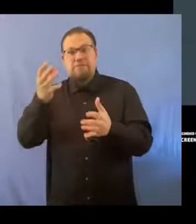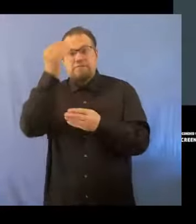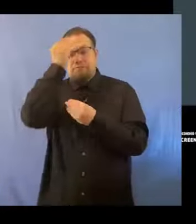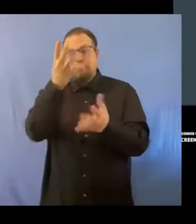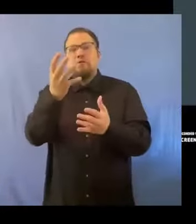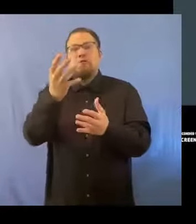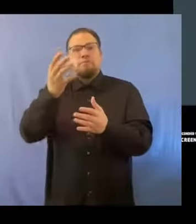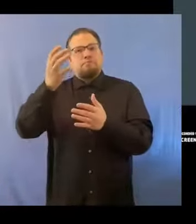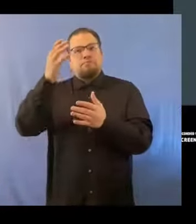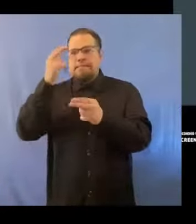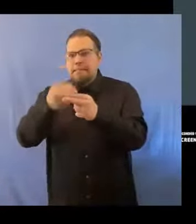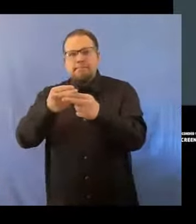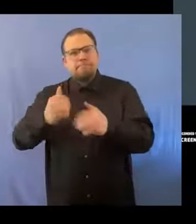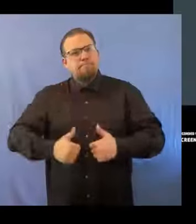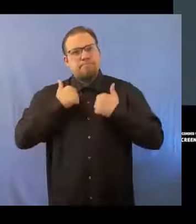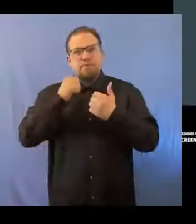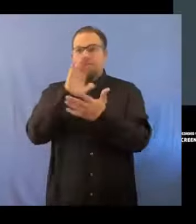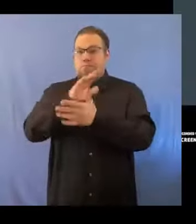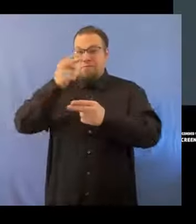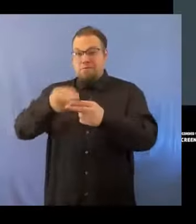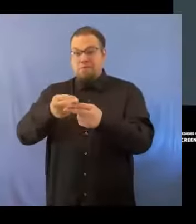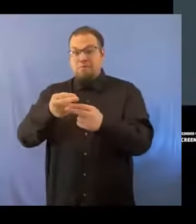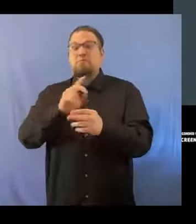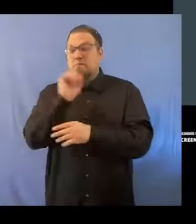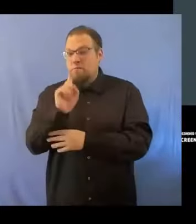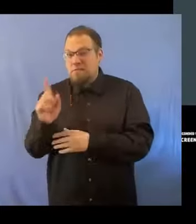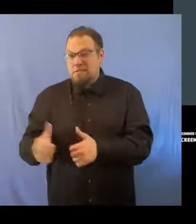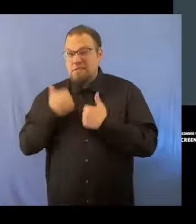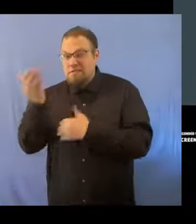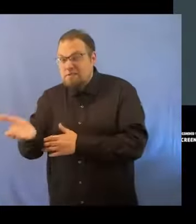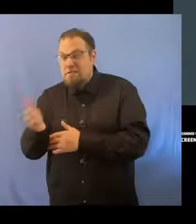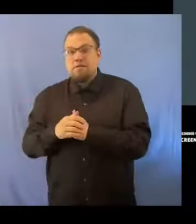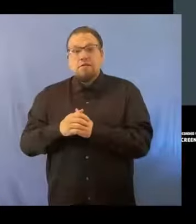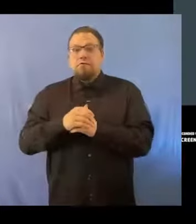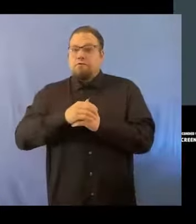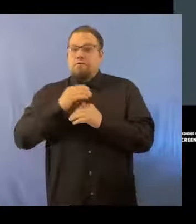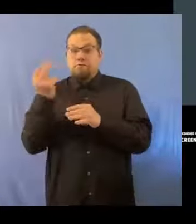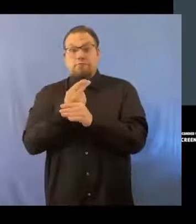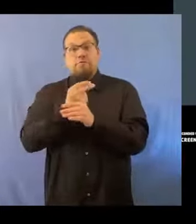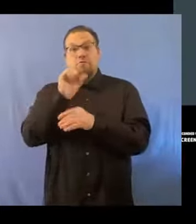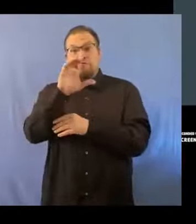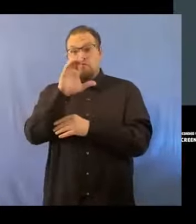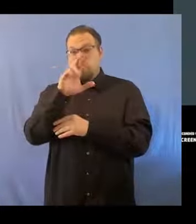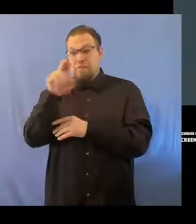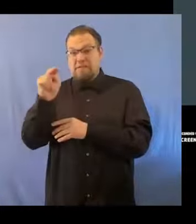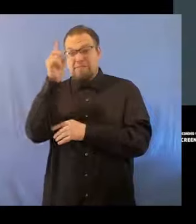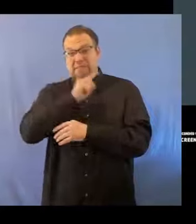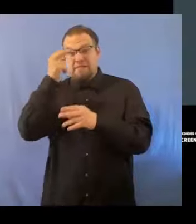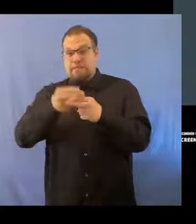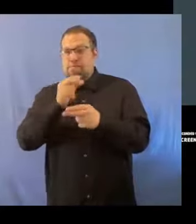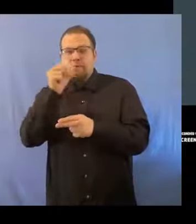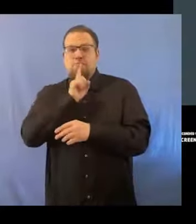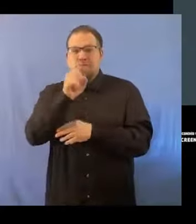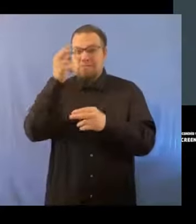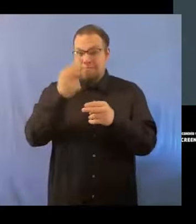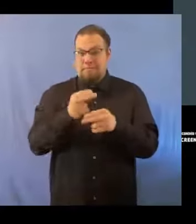school name, or location. Always use a screen name rather than the child's real name and only share passwords with parents. Never agree to